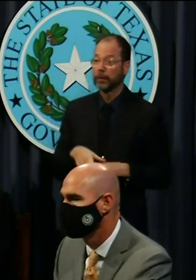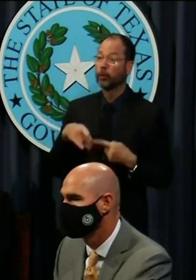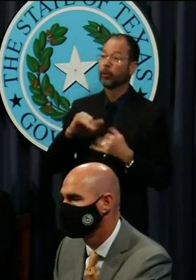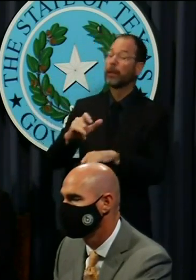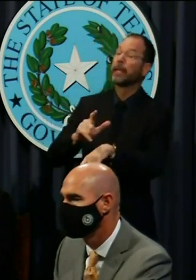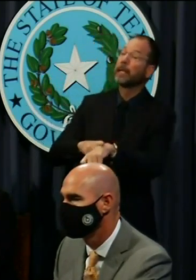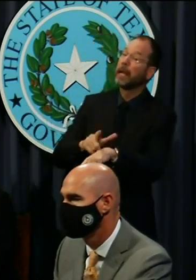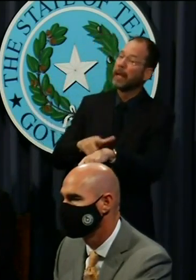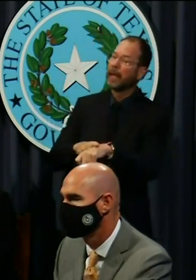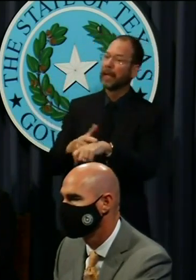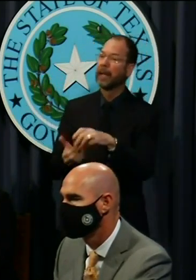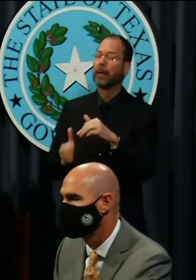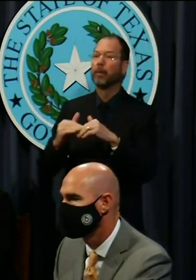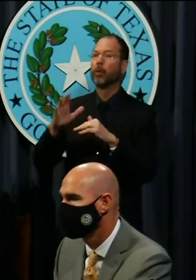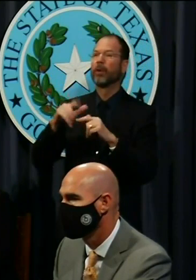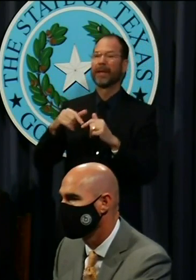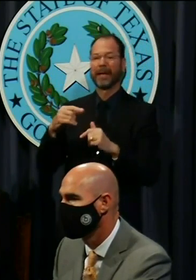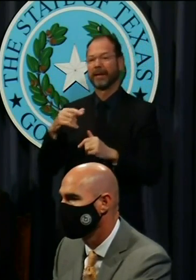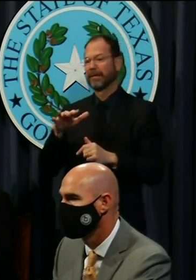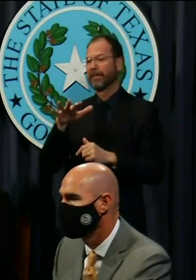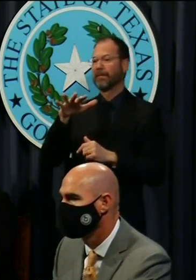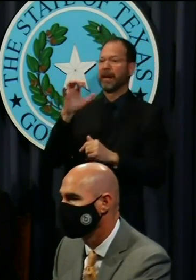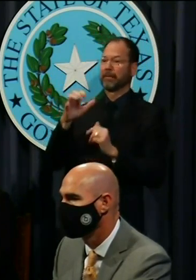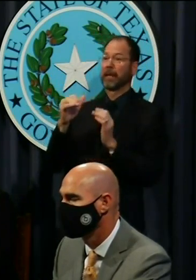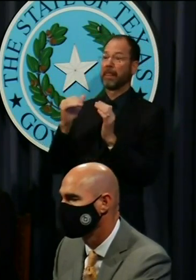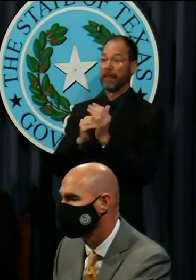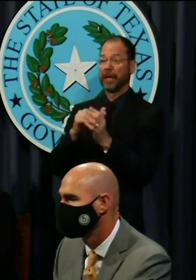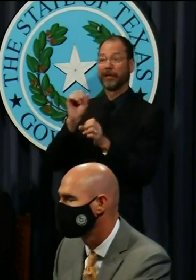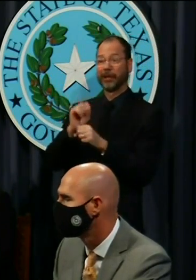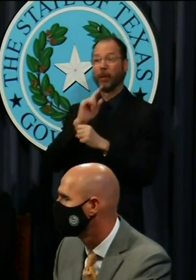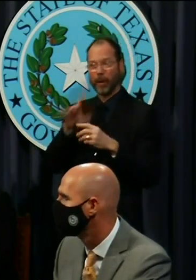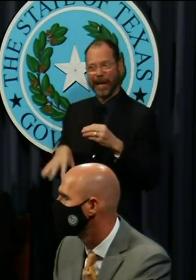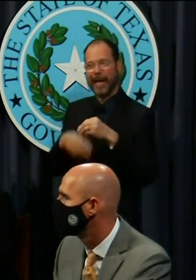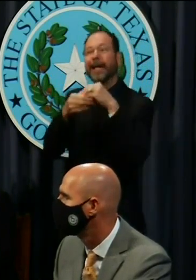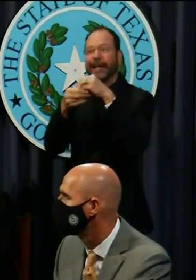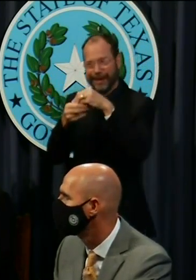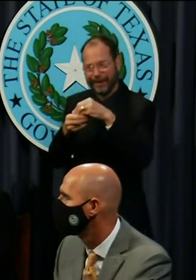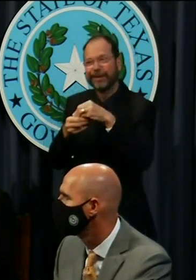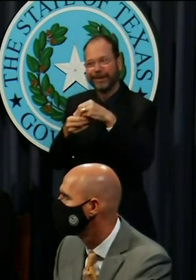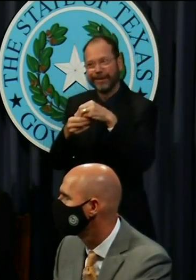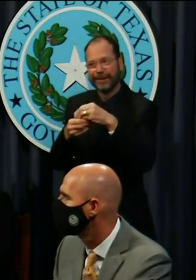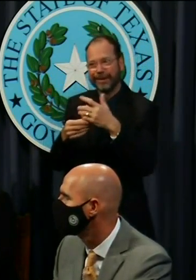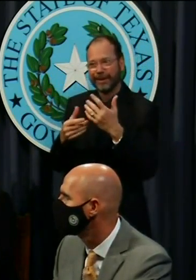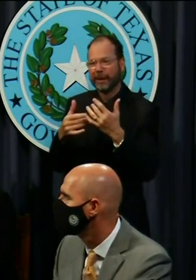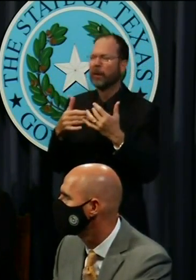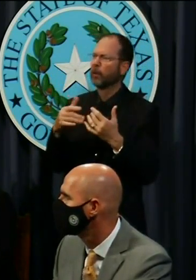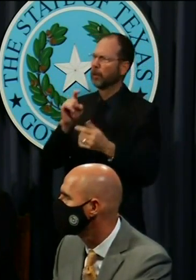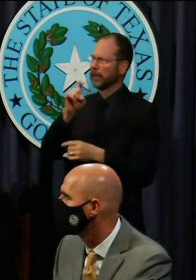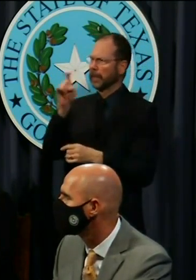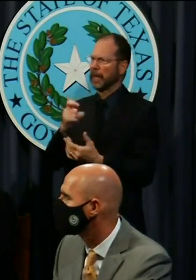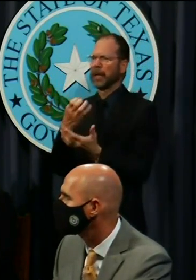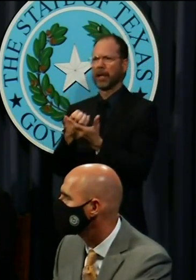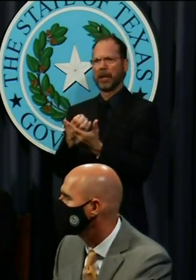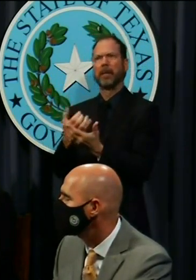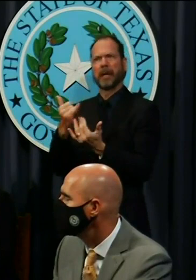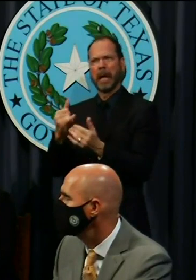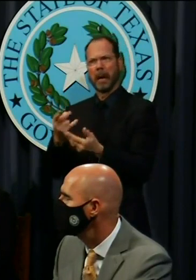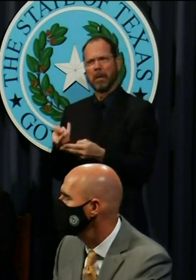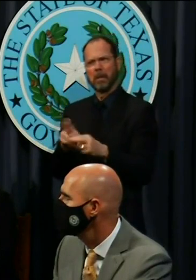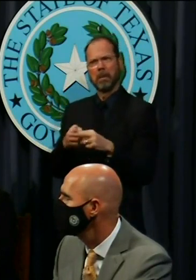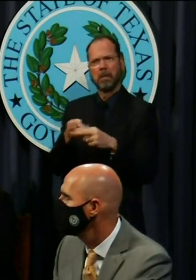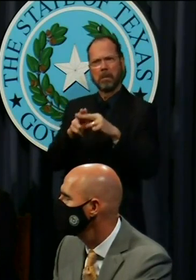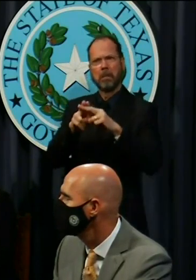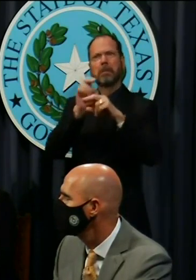more than half a million jobs were added. So, substantial improvement for the Texas economy and for